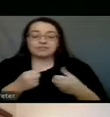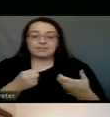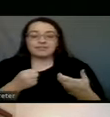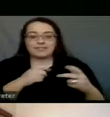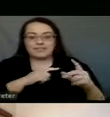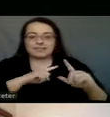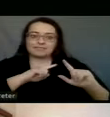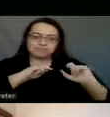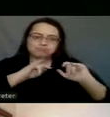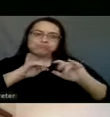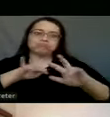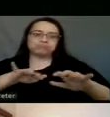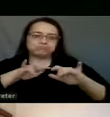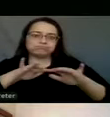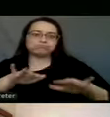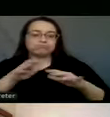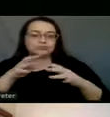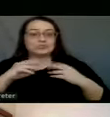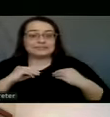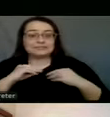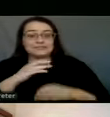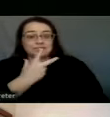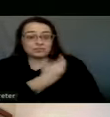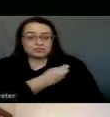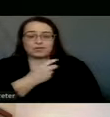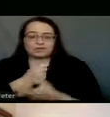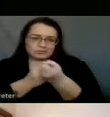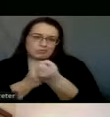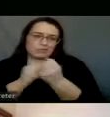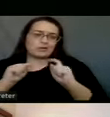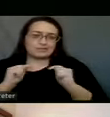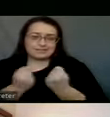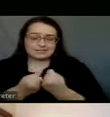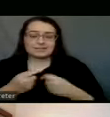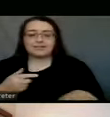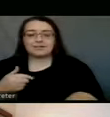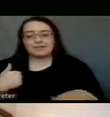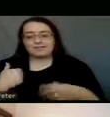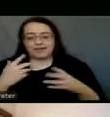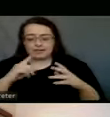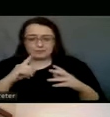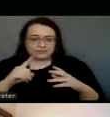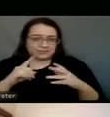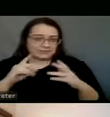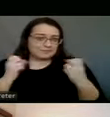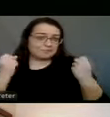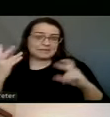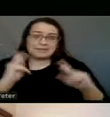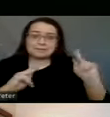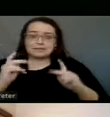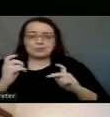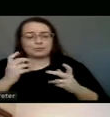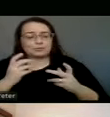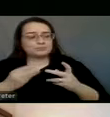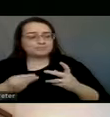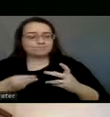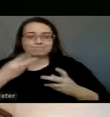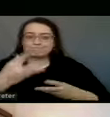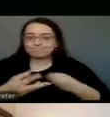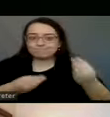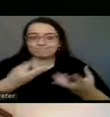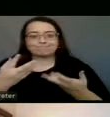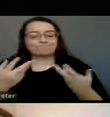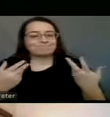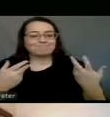vaccinated and are supporting our team in big ways. We have had incredibly generous donations, gifts of